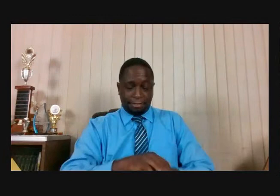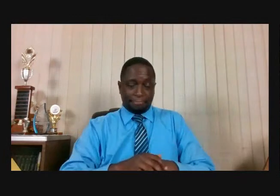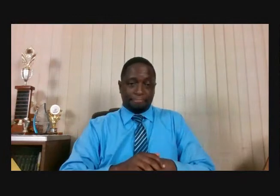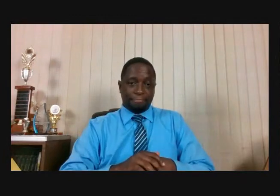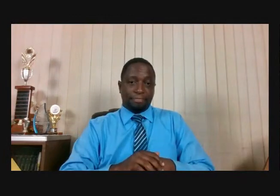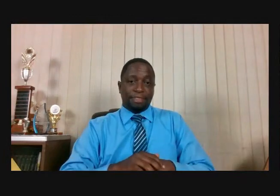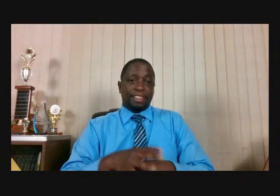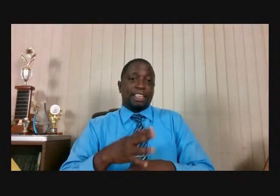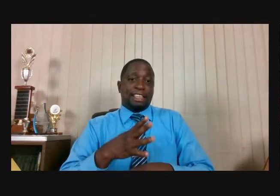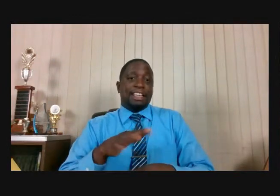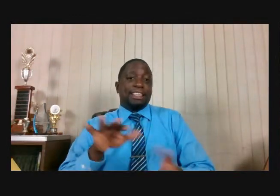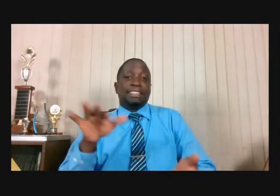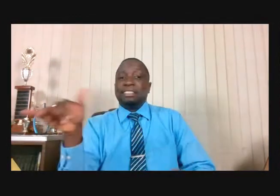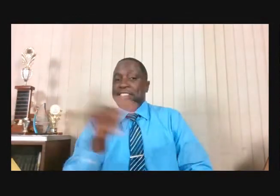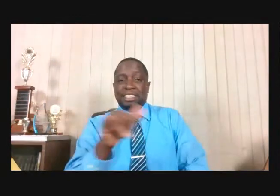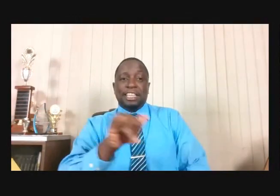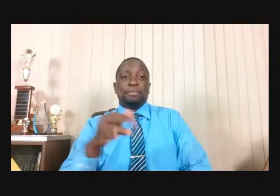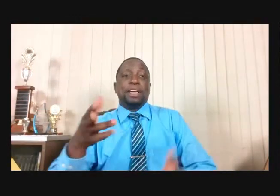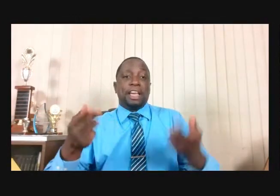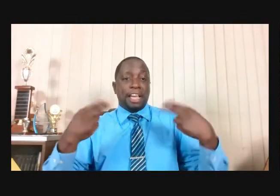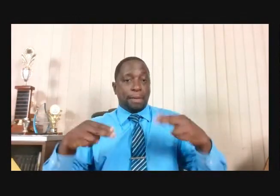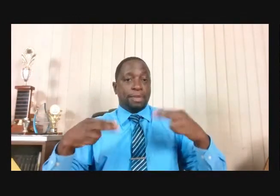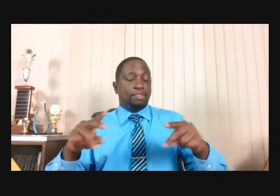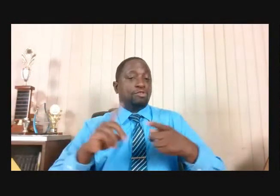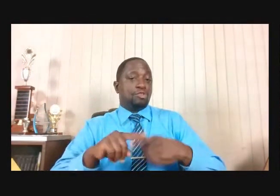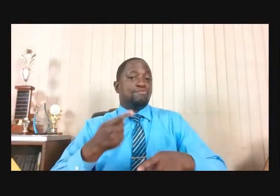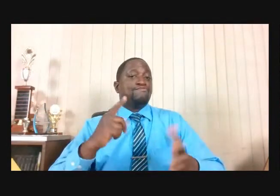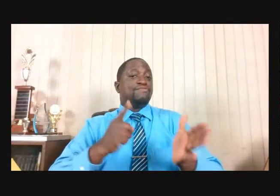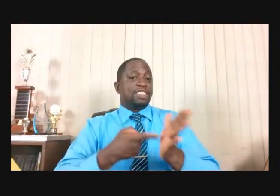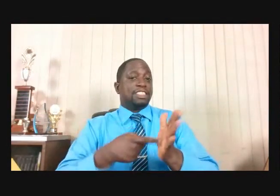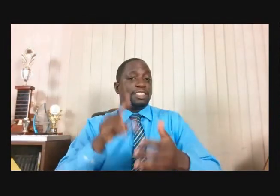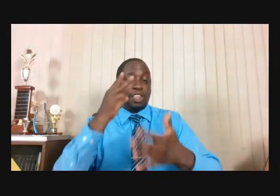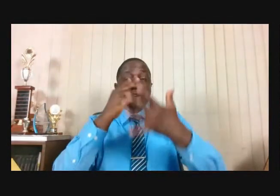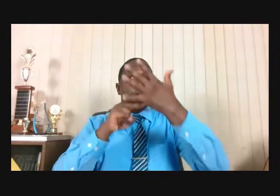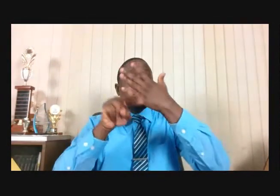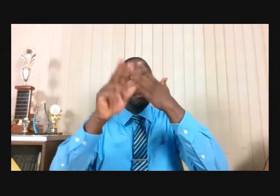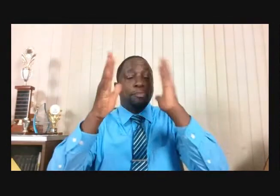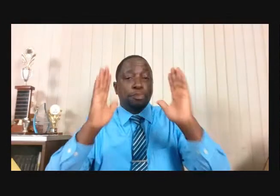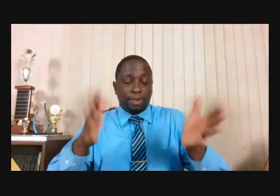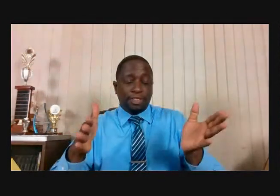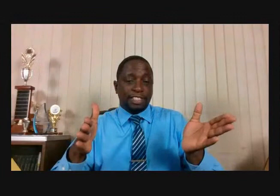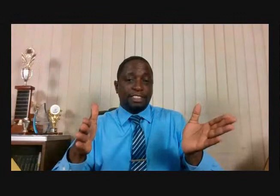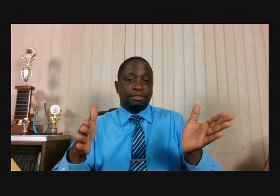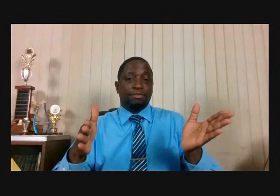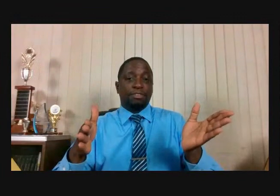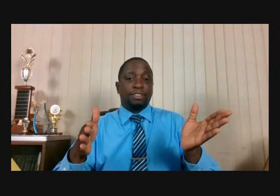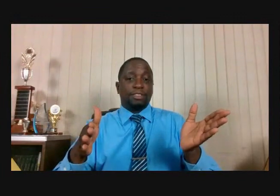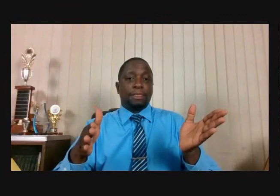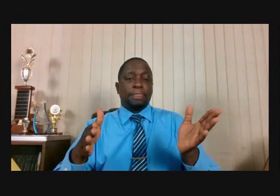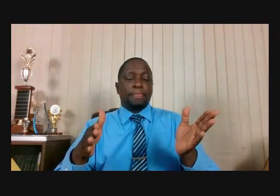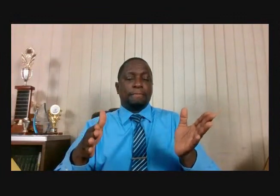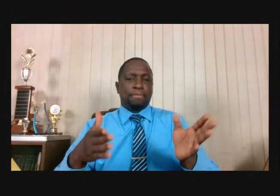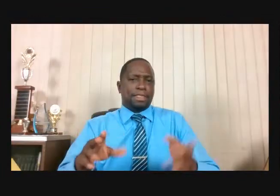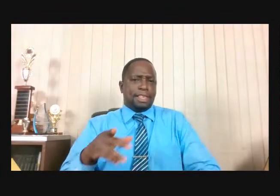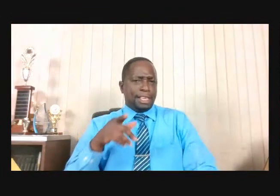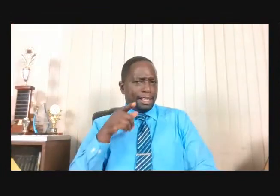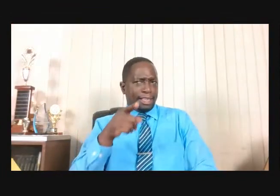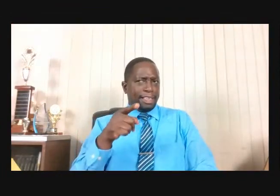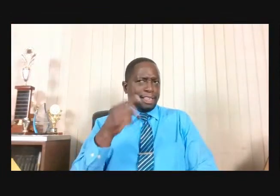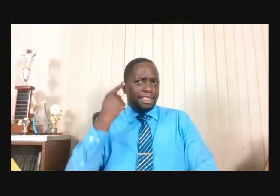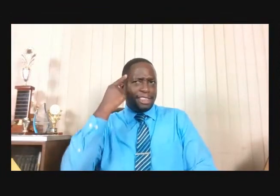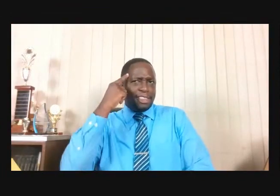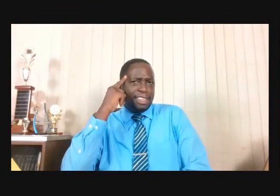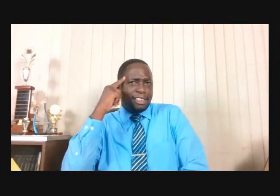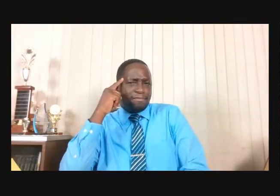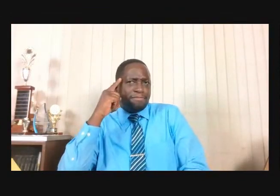As He Thought To Himself Elijah Elijah Saw Apparent Failure You See He